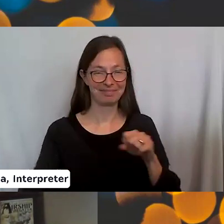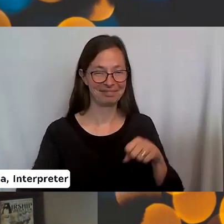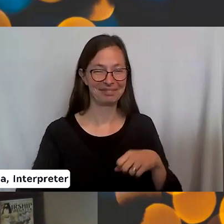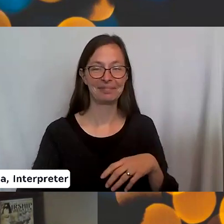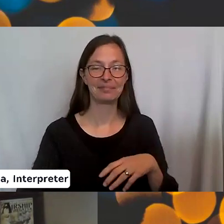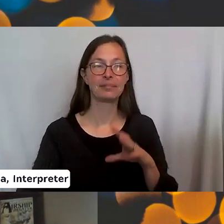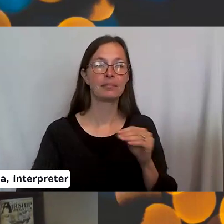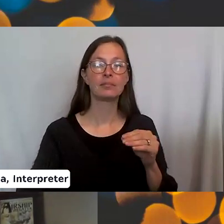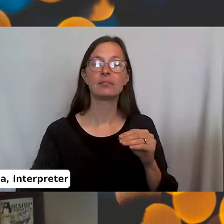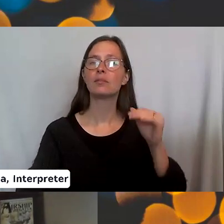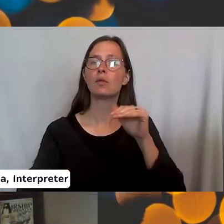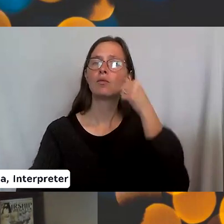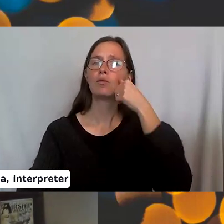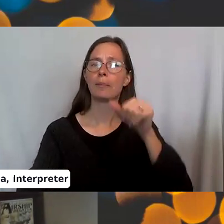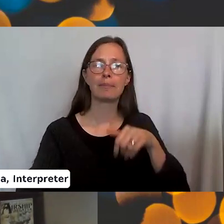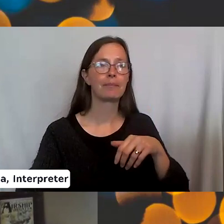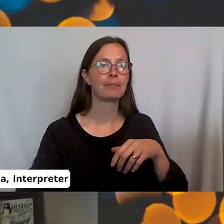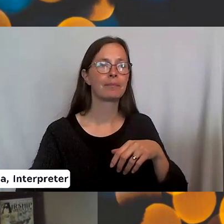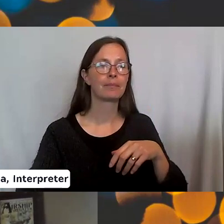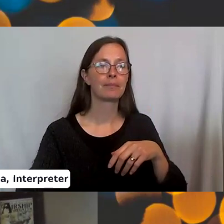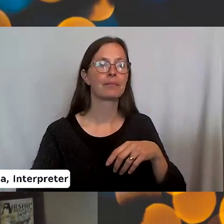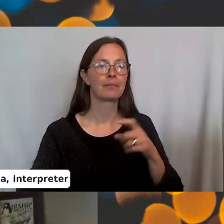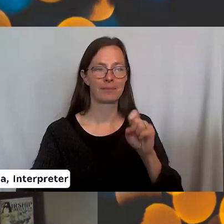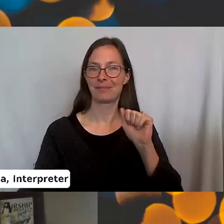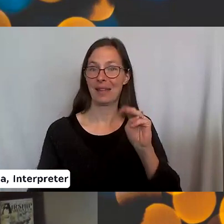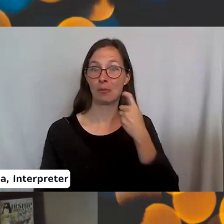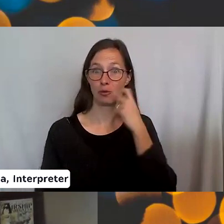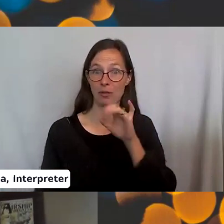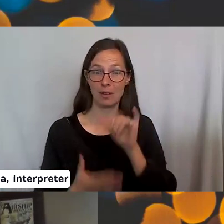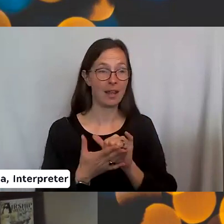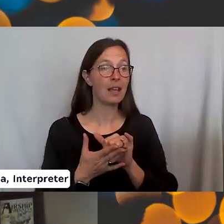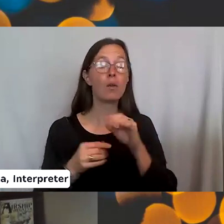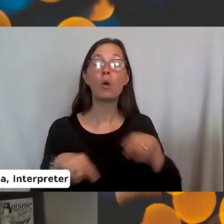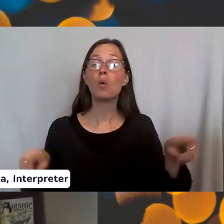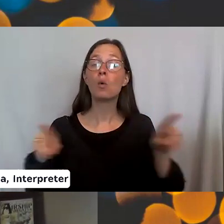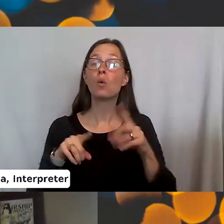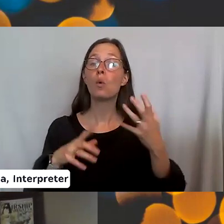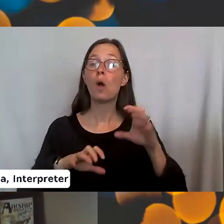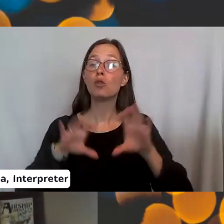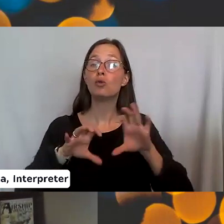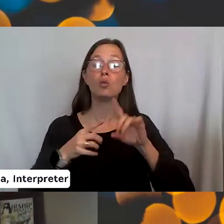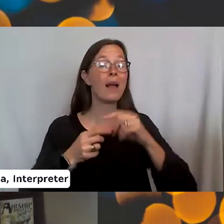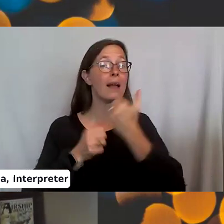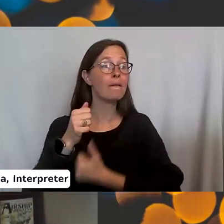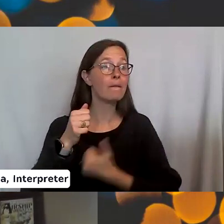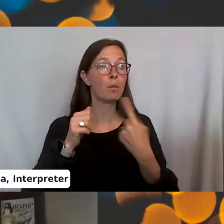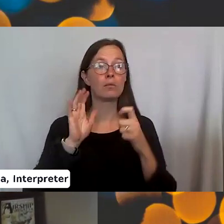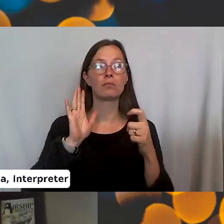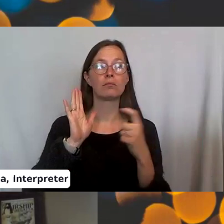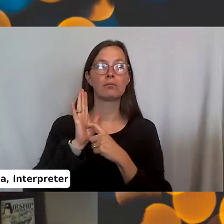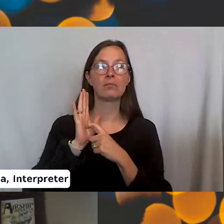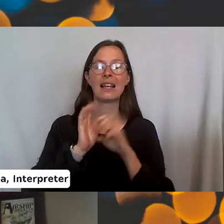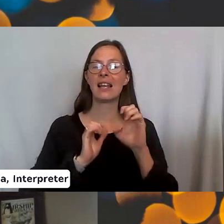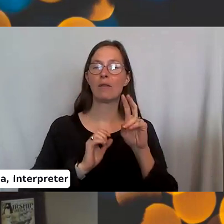And then as a reminder, because Sam just did it. If you want to talk to everyone, you just have to toggle the everyone button there on the chat.